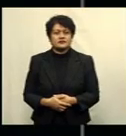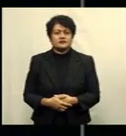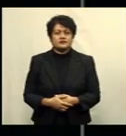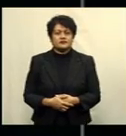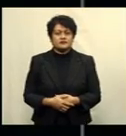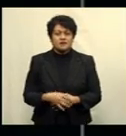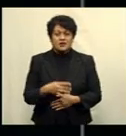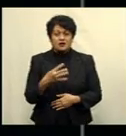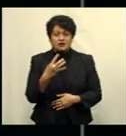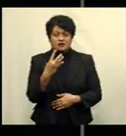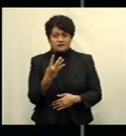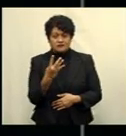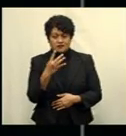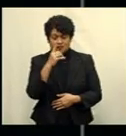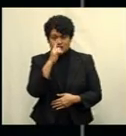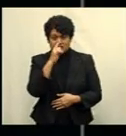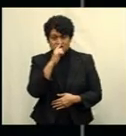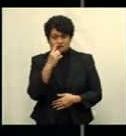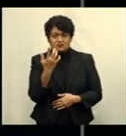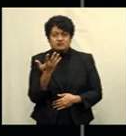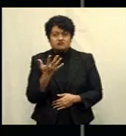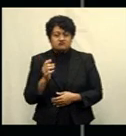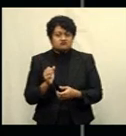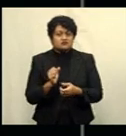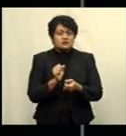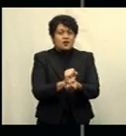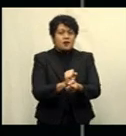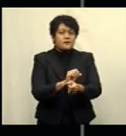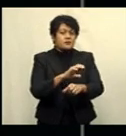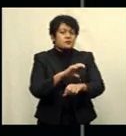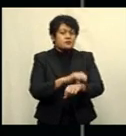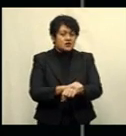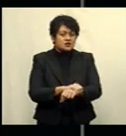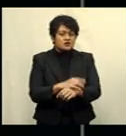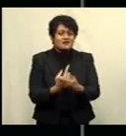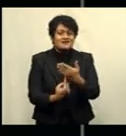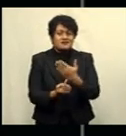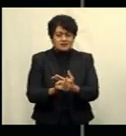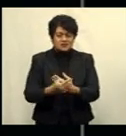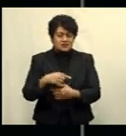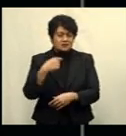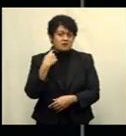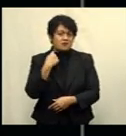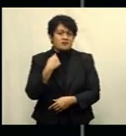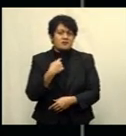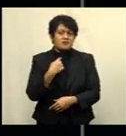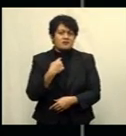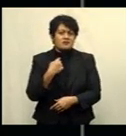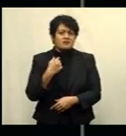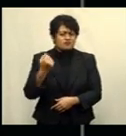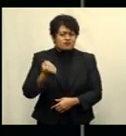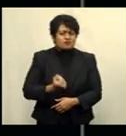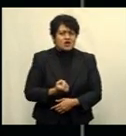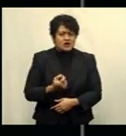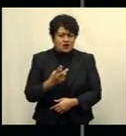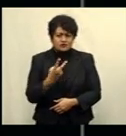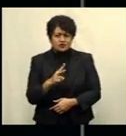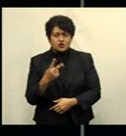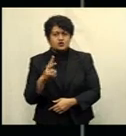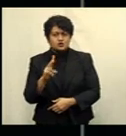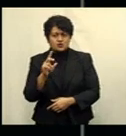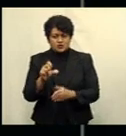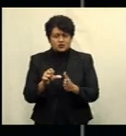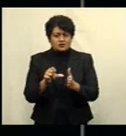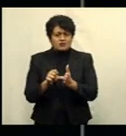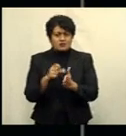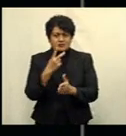Four people have been taken in police custody over the alleged murder of a 22-year-old man at Prince Charles Park in Nandy.